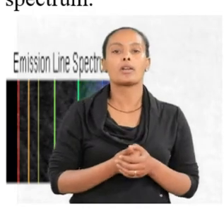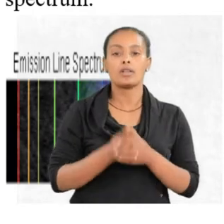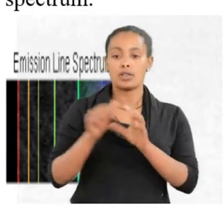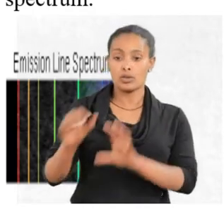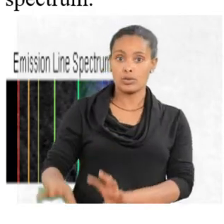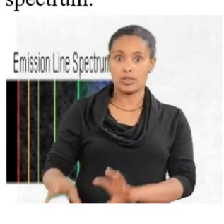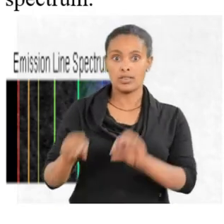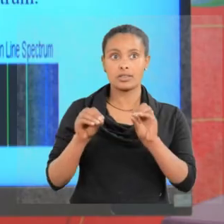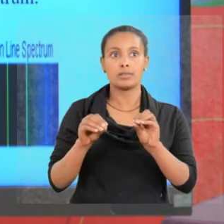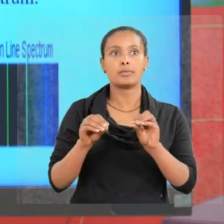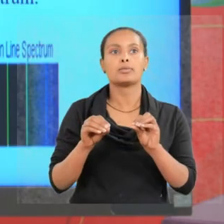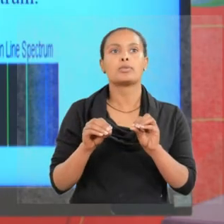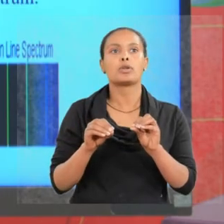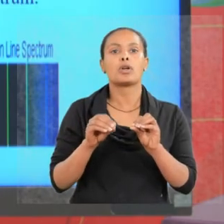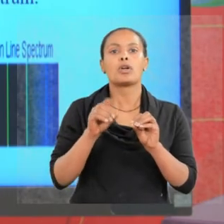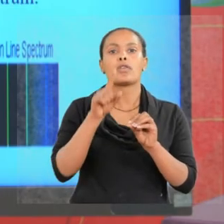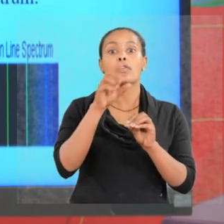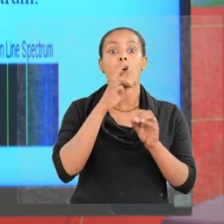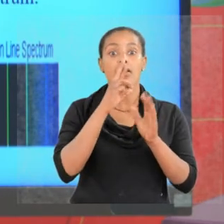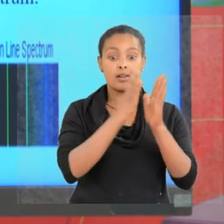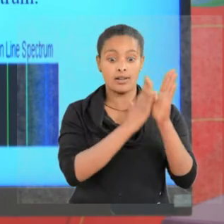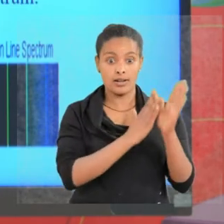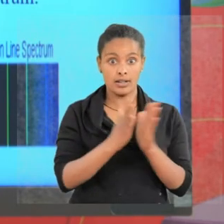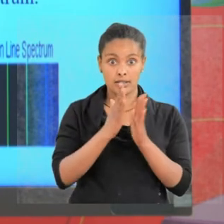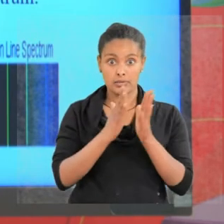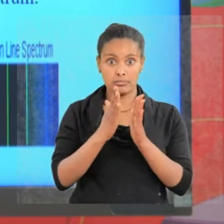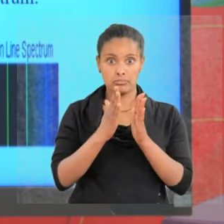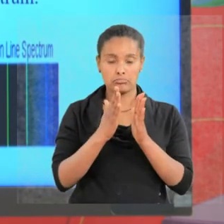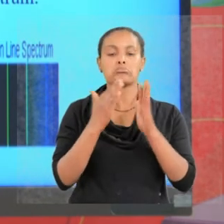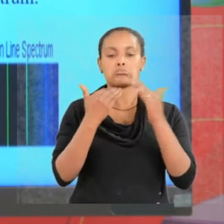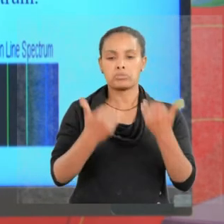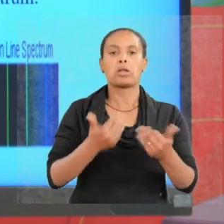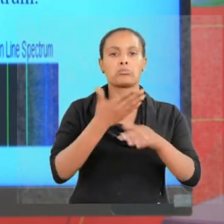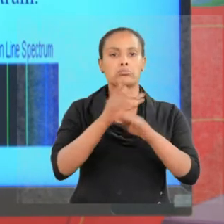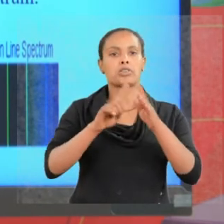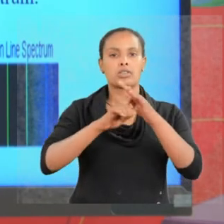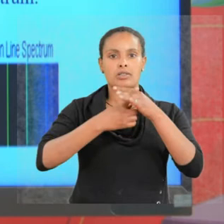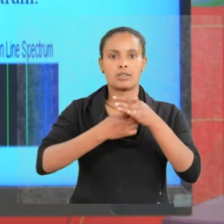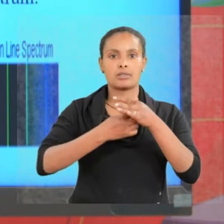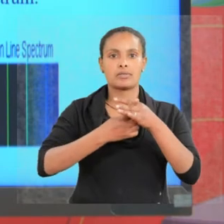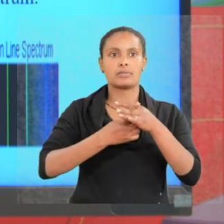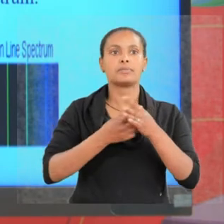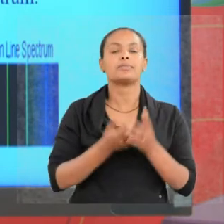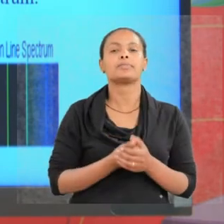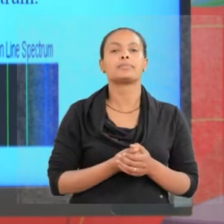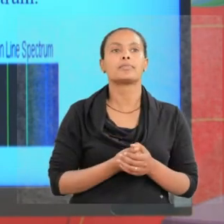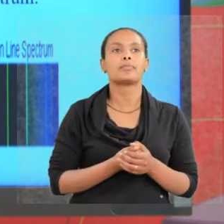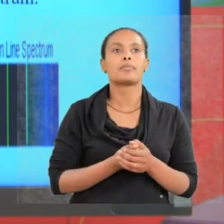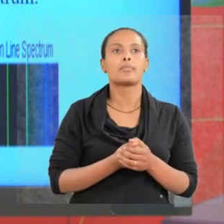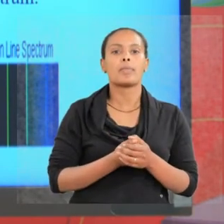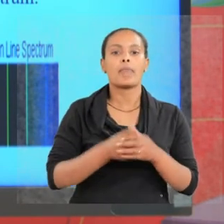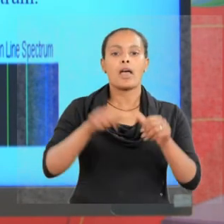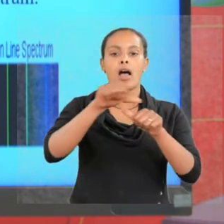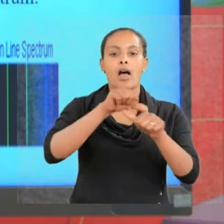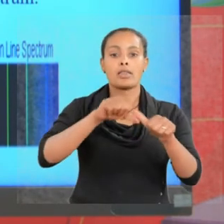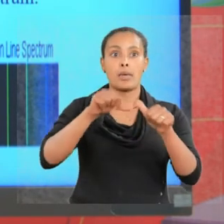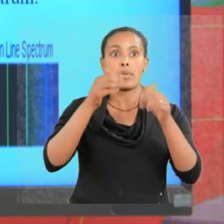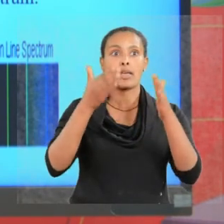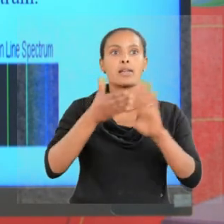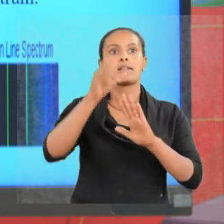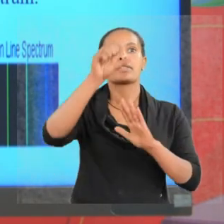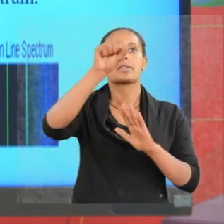Students, if you are ready, then we will get started. Atomic